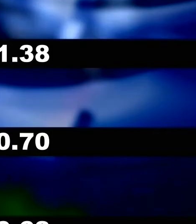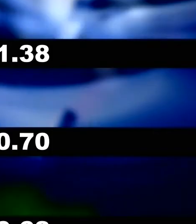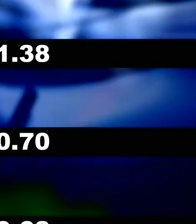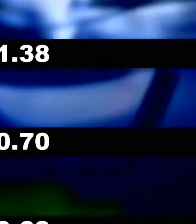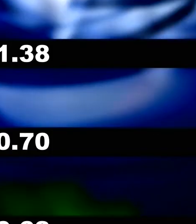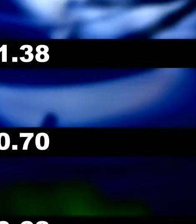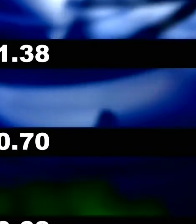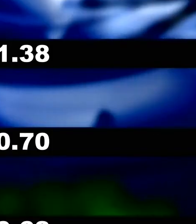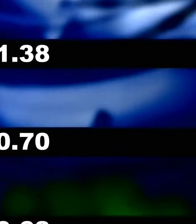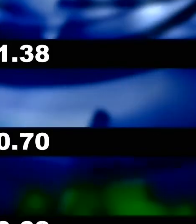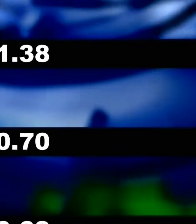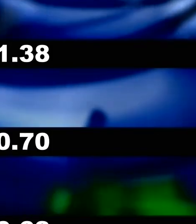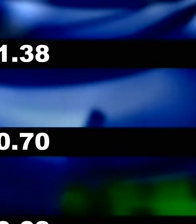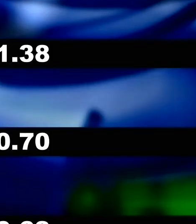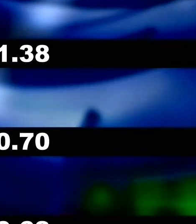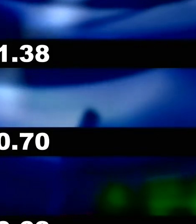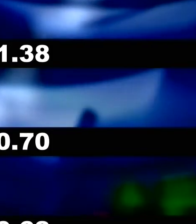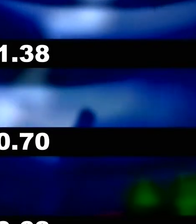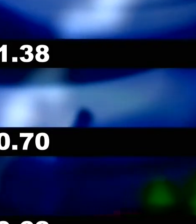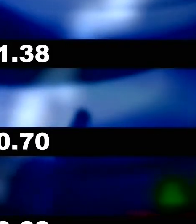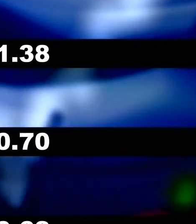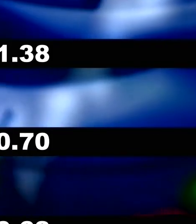Wigtum Wind Farm Limited Ordinary Shares.